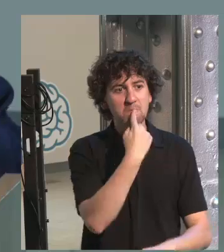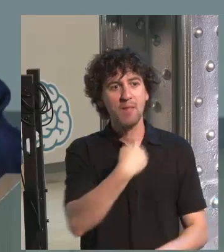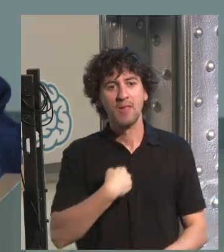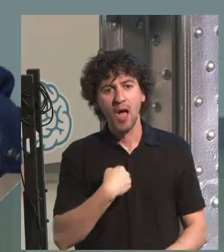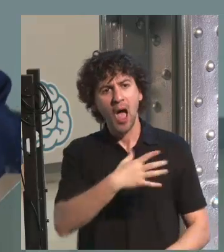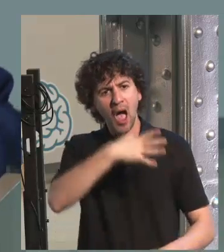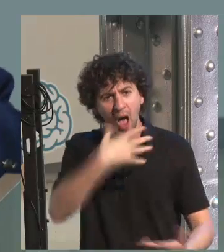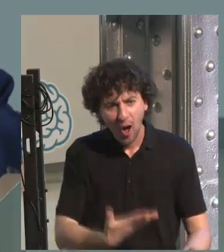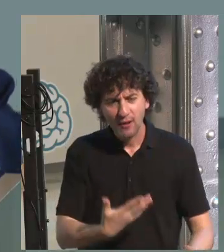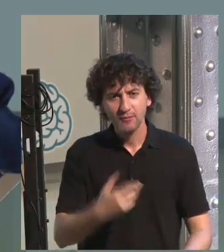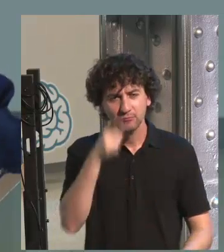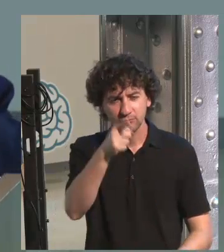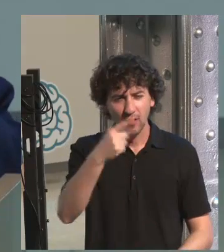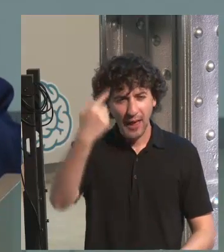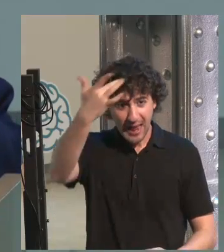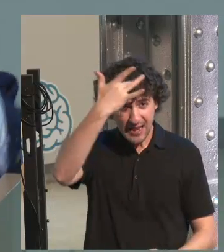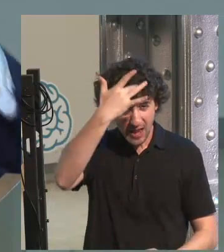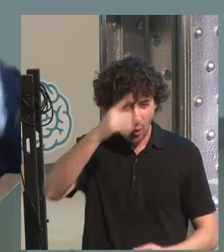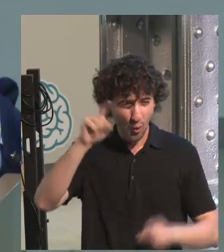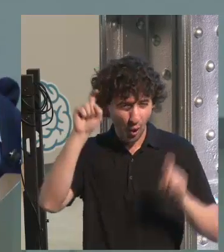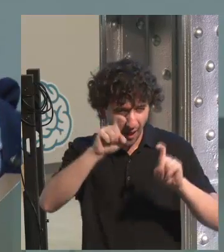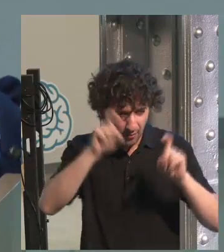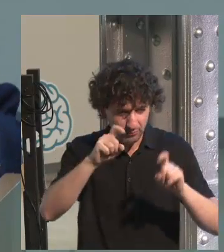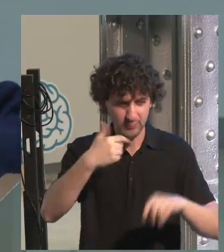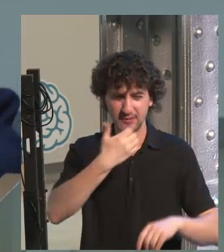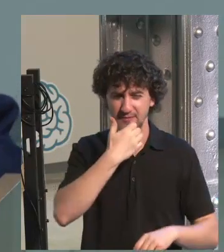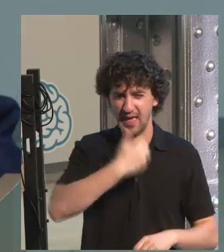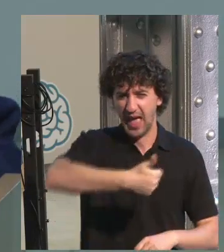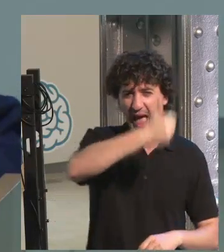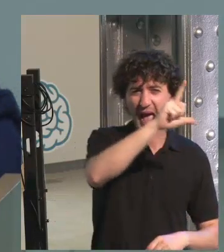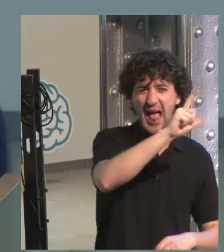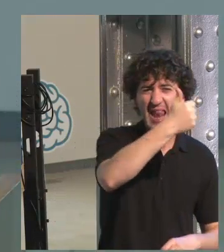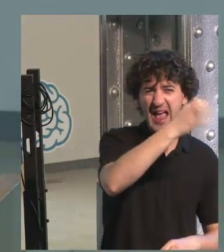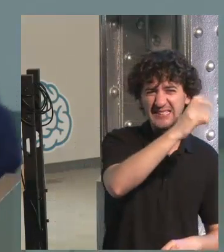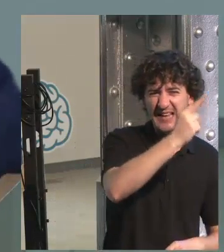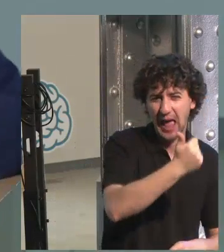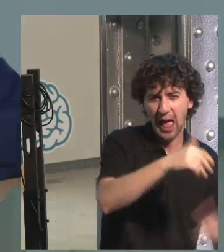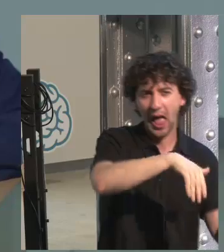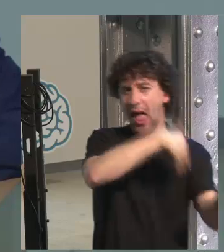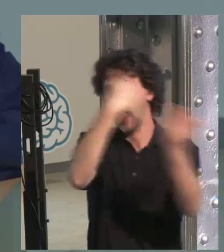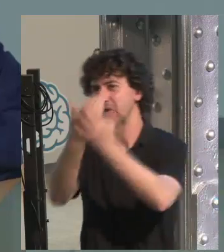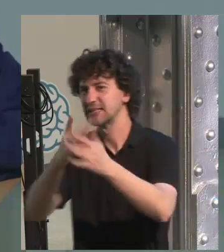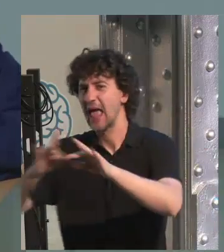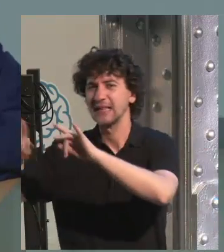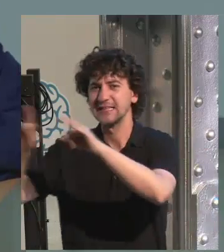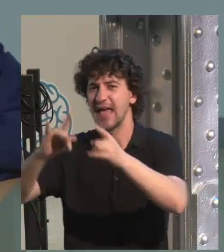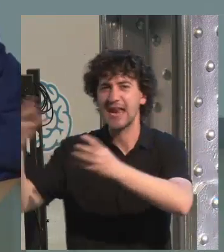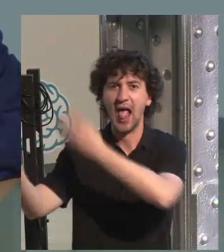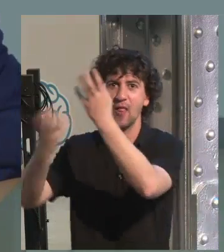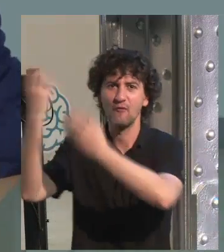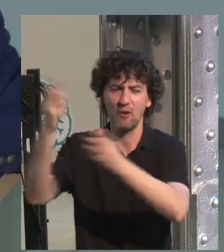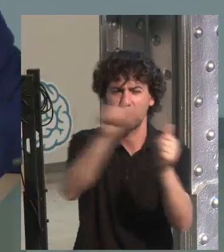no, now we are going to record another video about neuroculture. But yes, now they are going